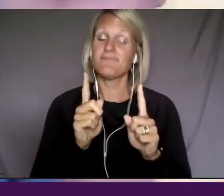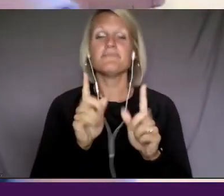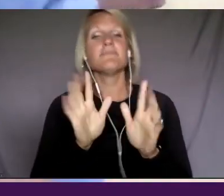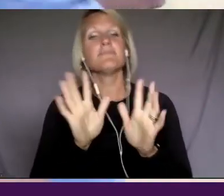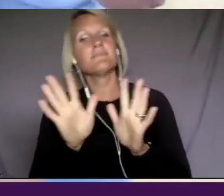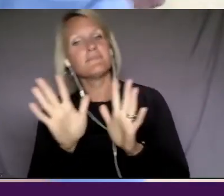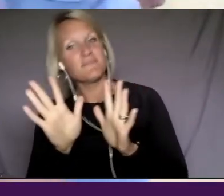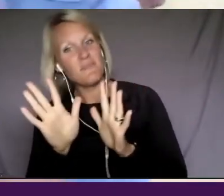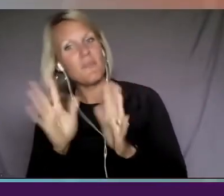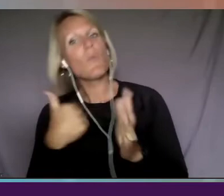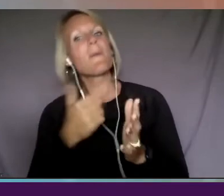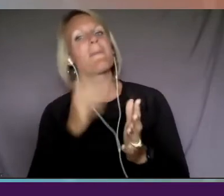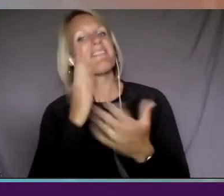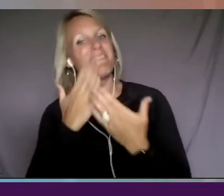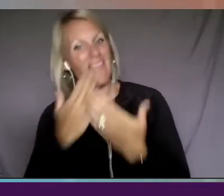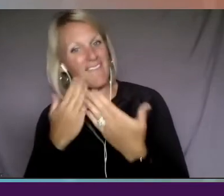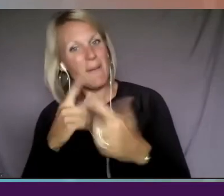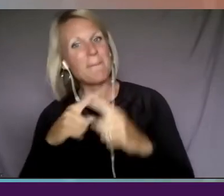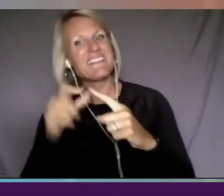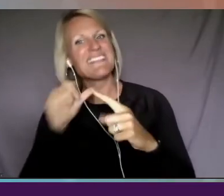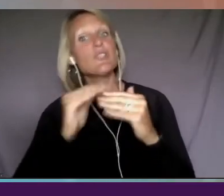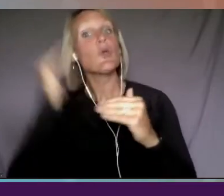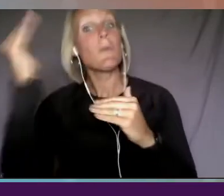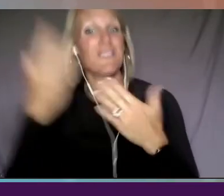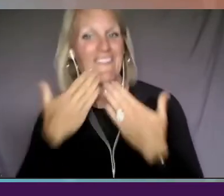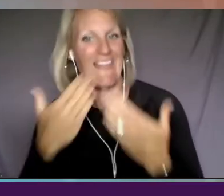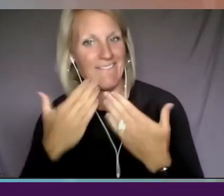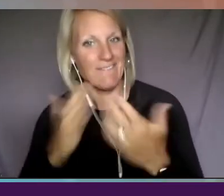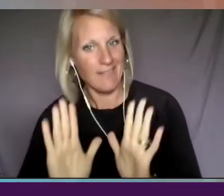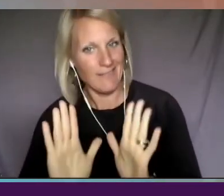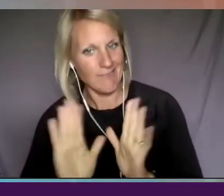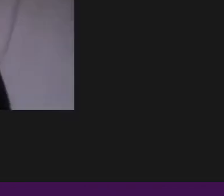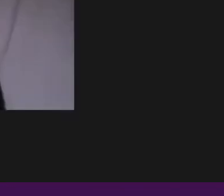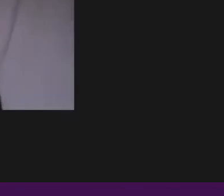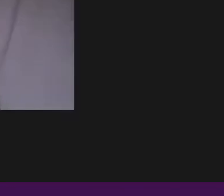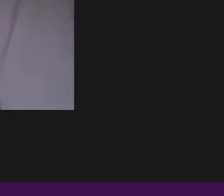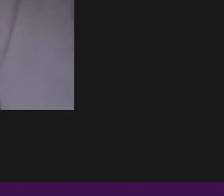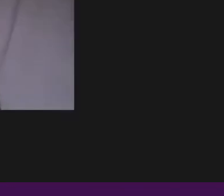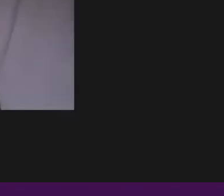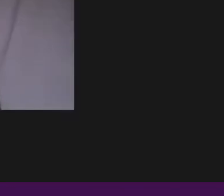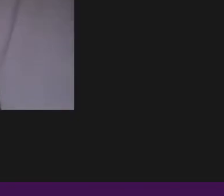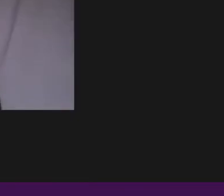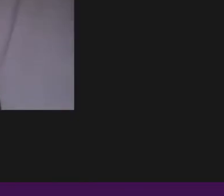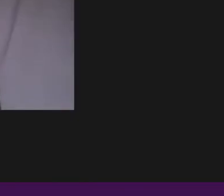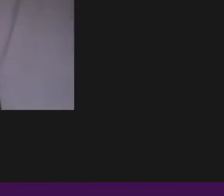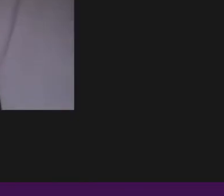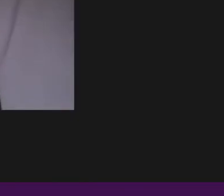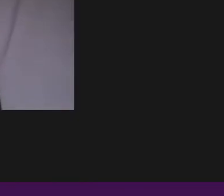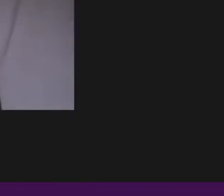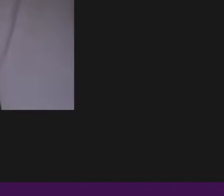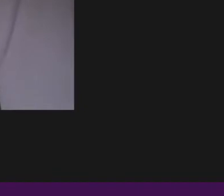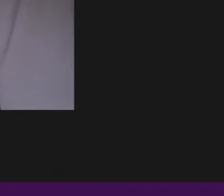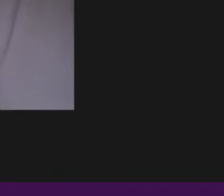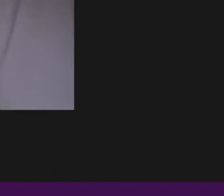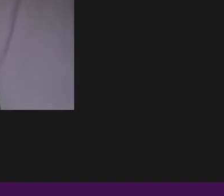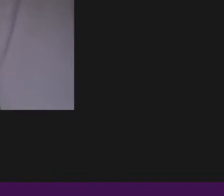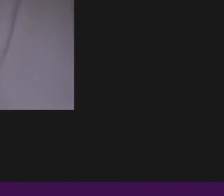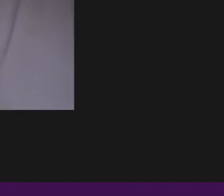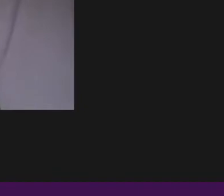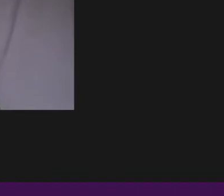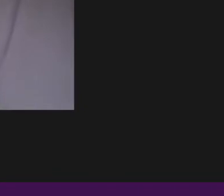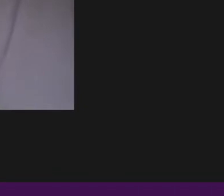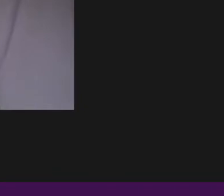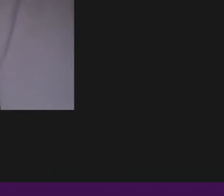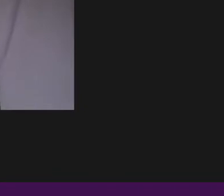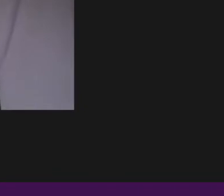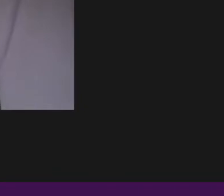thankful. And, uh, Chris started by saying he had, uh, very little money, if that is true. But what